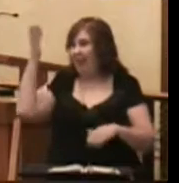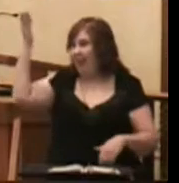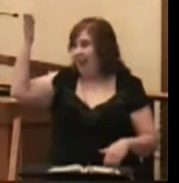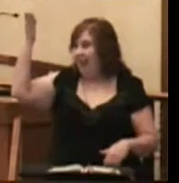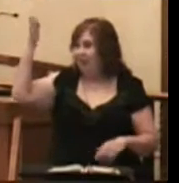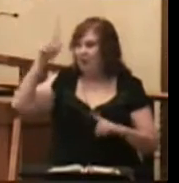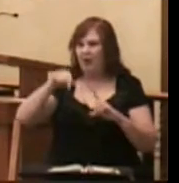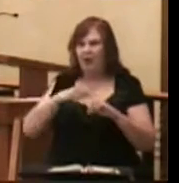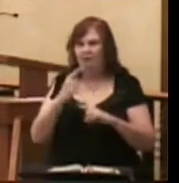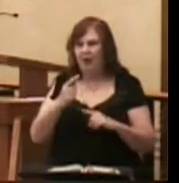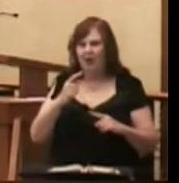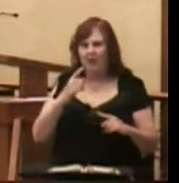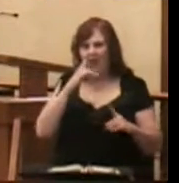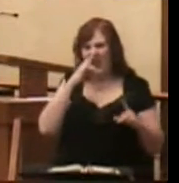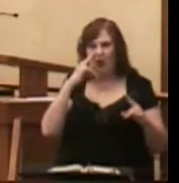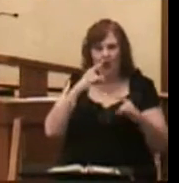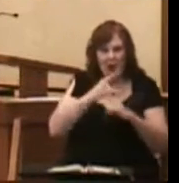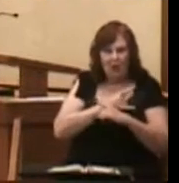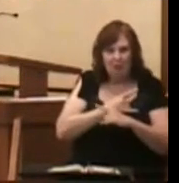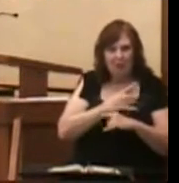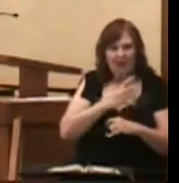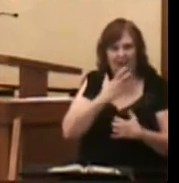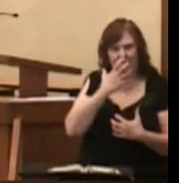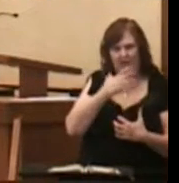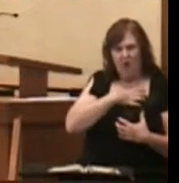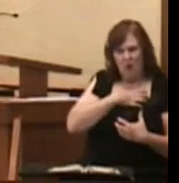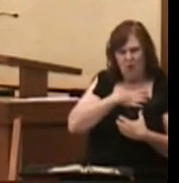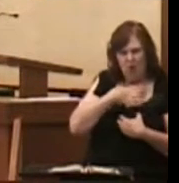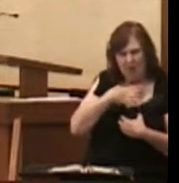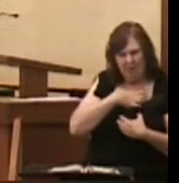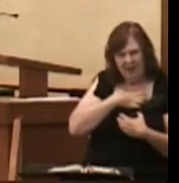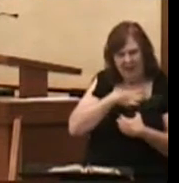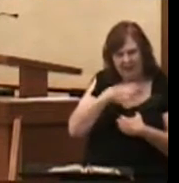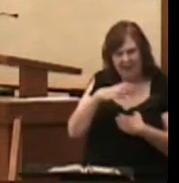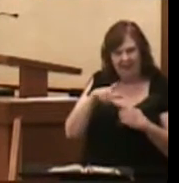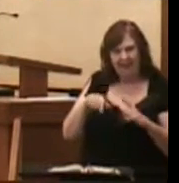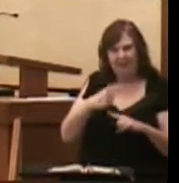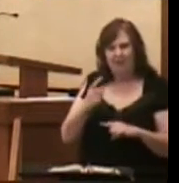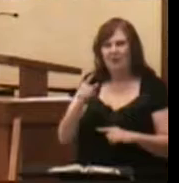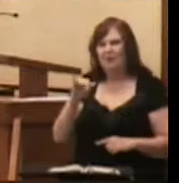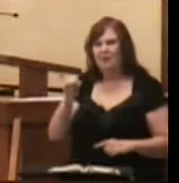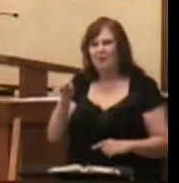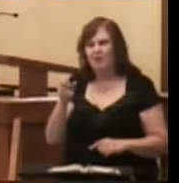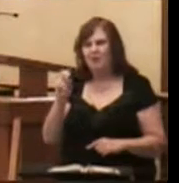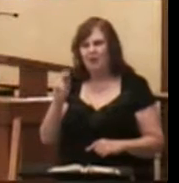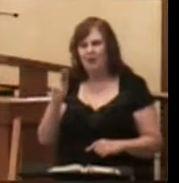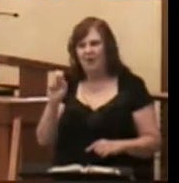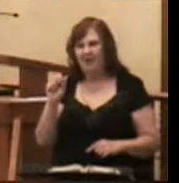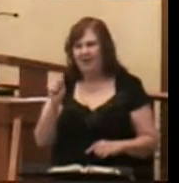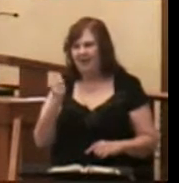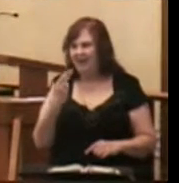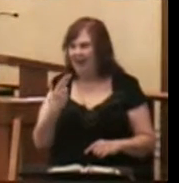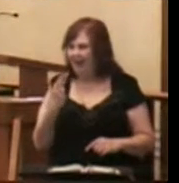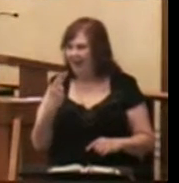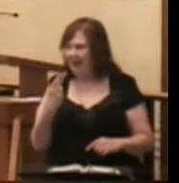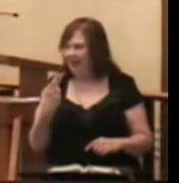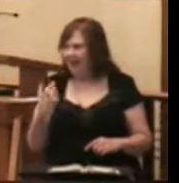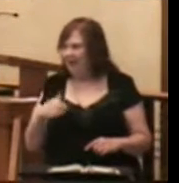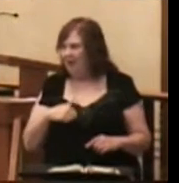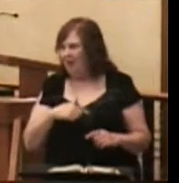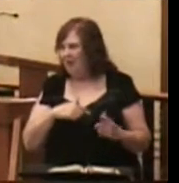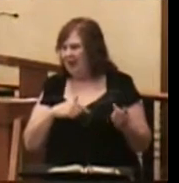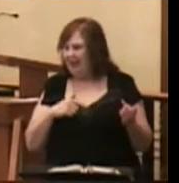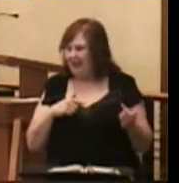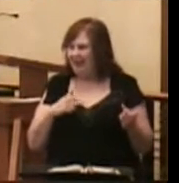irony and the humor and the grumbling of Jonah, much of which we have in the lection